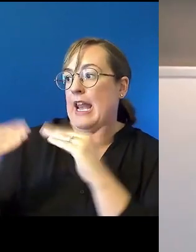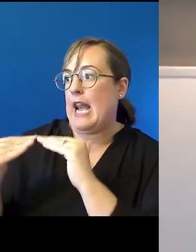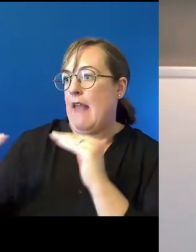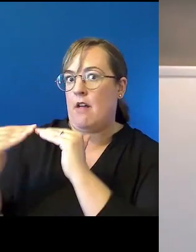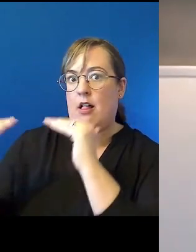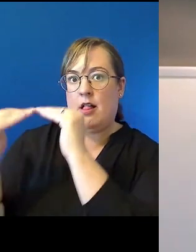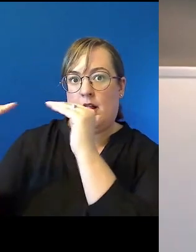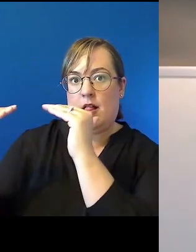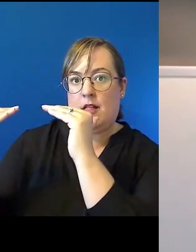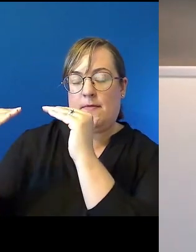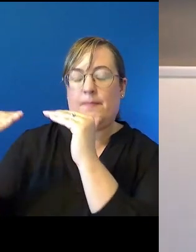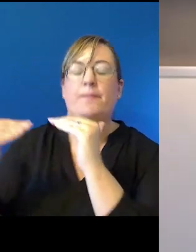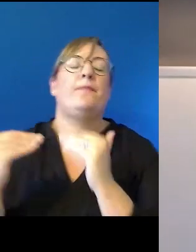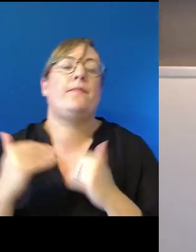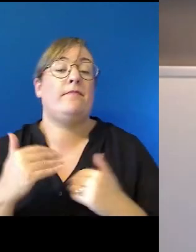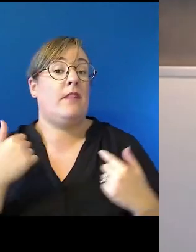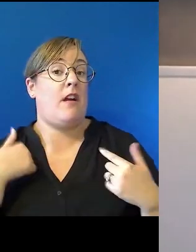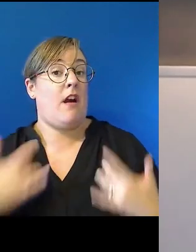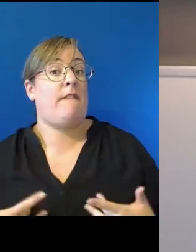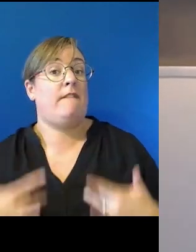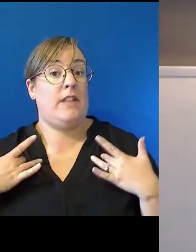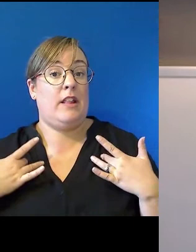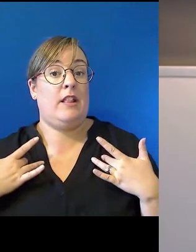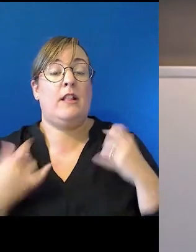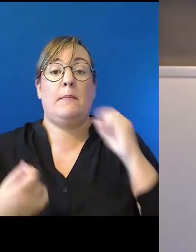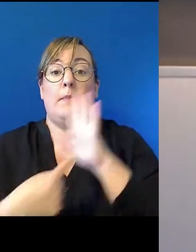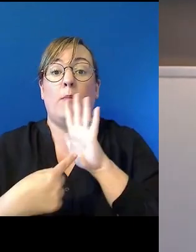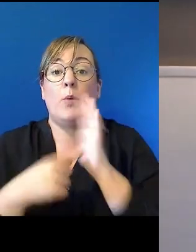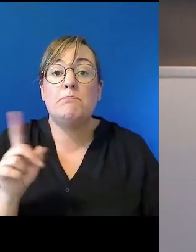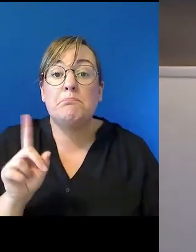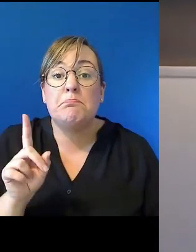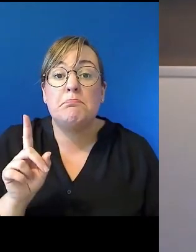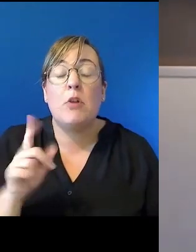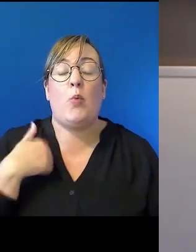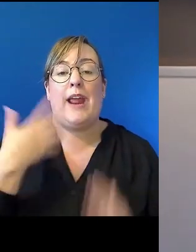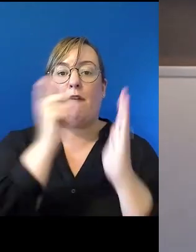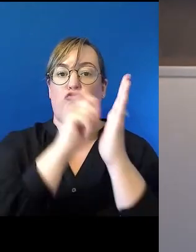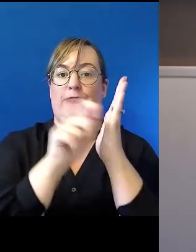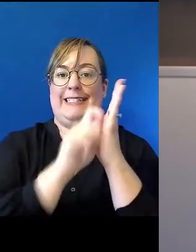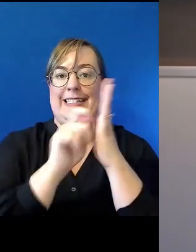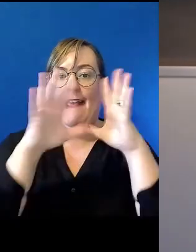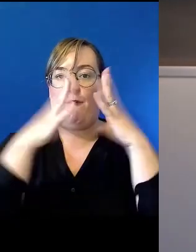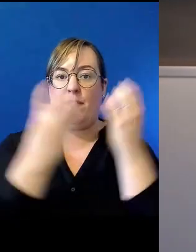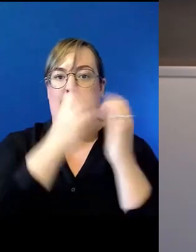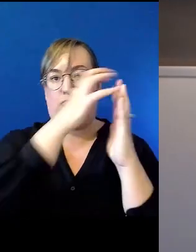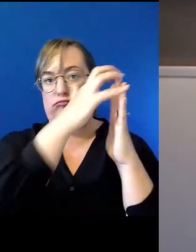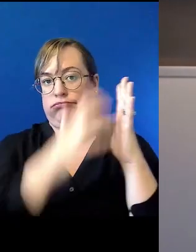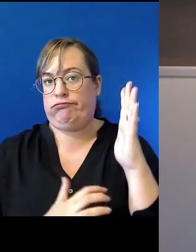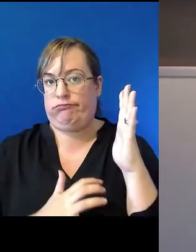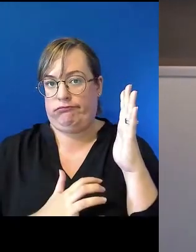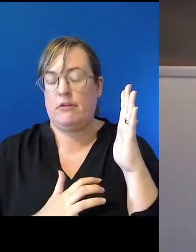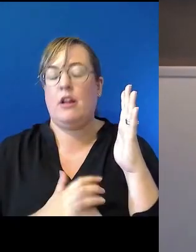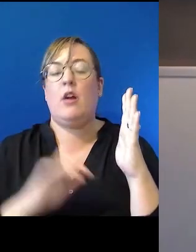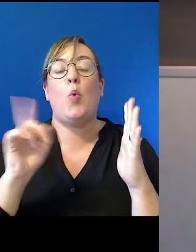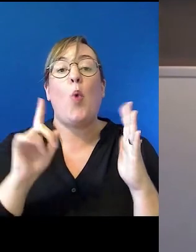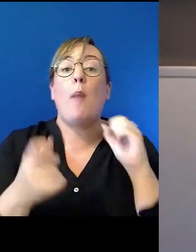Yeah, well, I think that, you know, the important thing is that we've set it all out in writing, in terms of what the